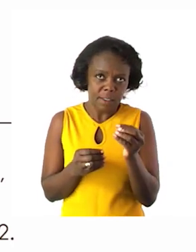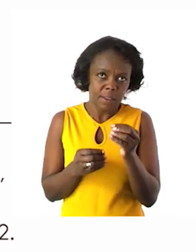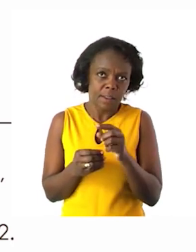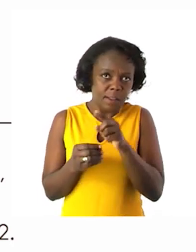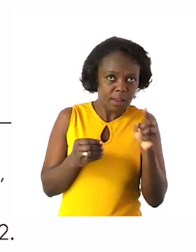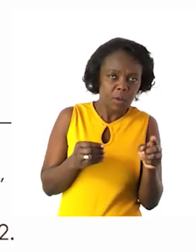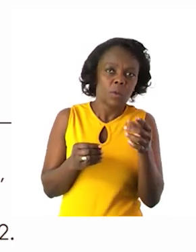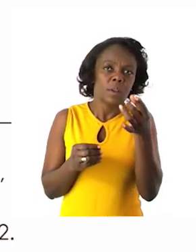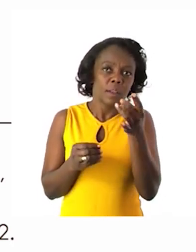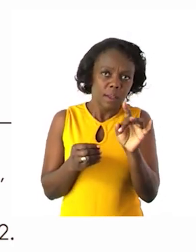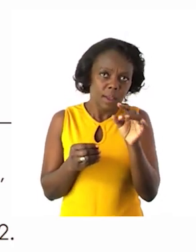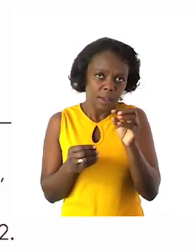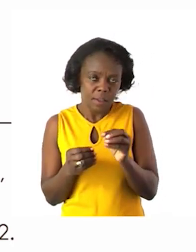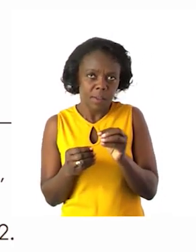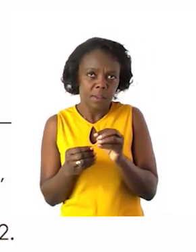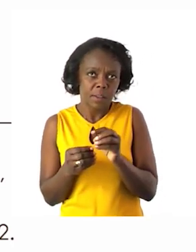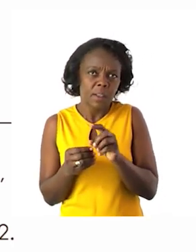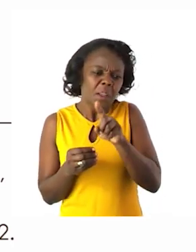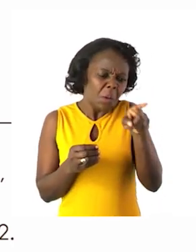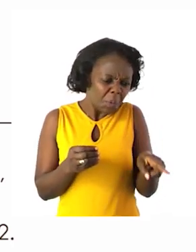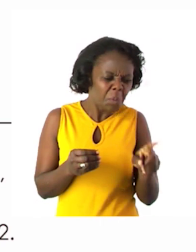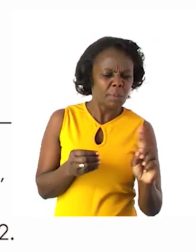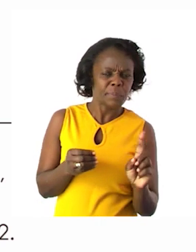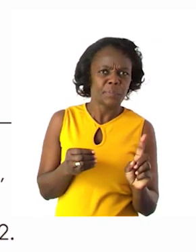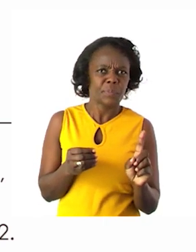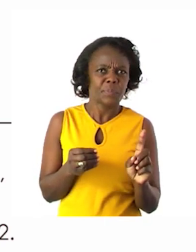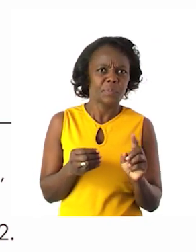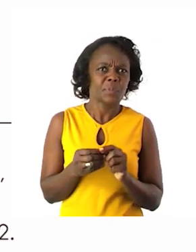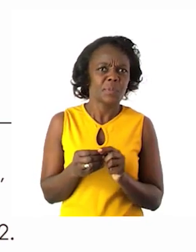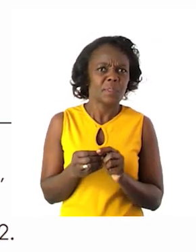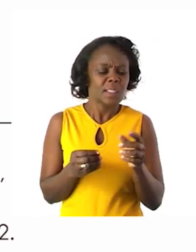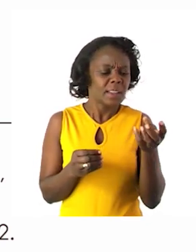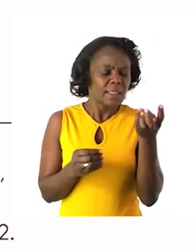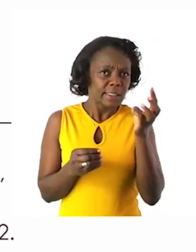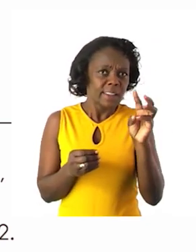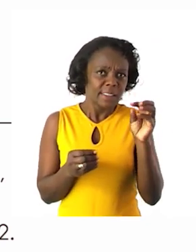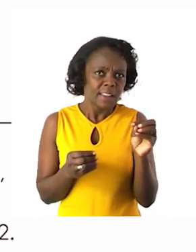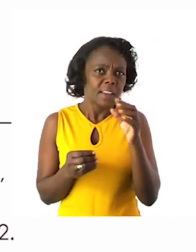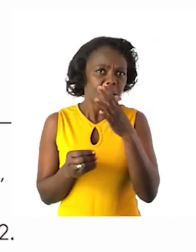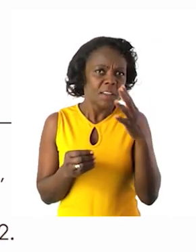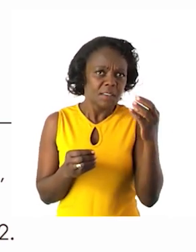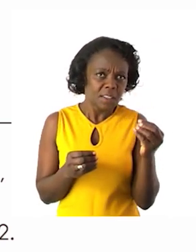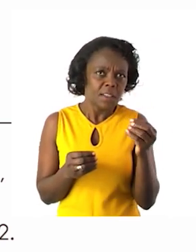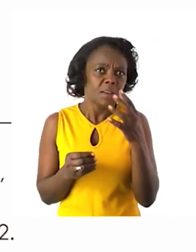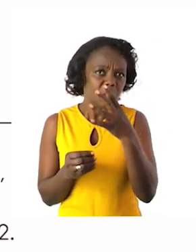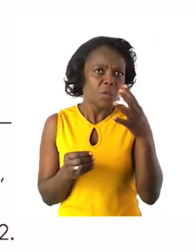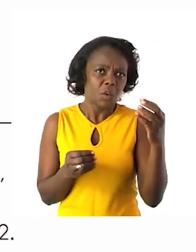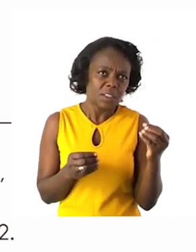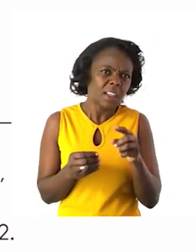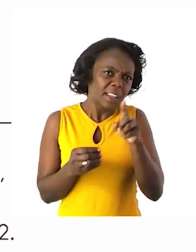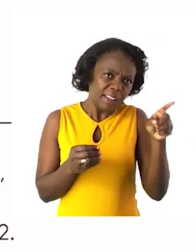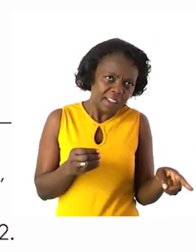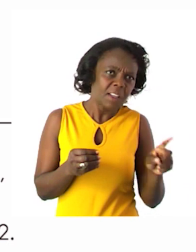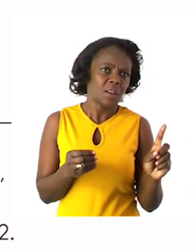80 and they will go to which number? Then they give us 60, 50, 40 and they jump